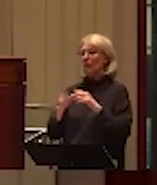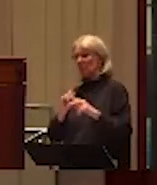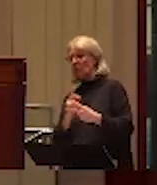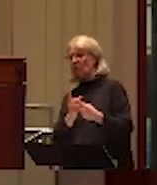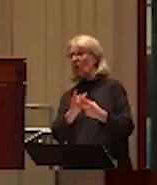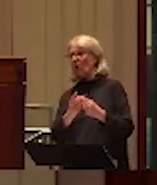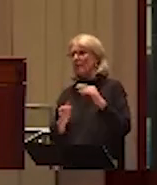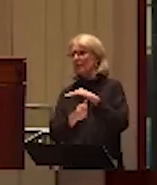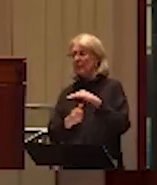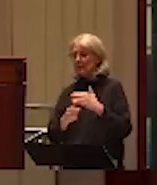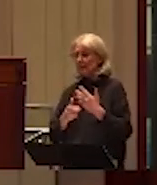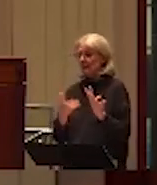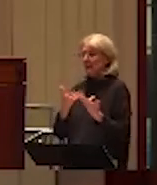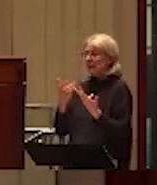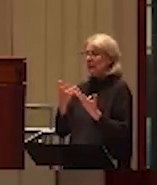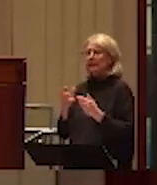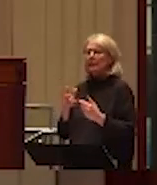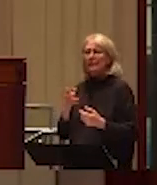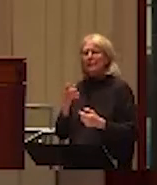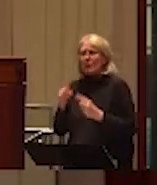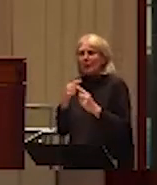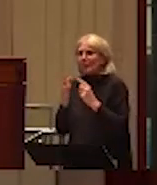mistreatment, I think that that sparks empathy and compassion.